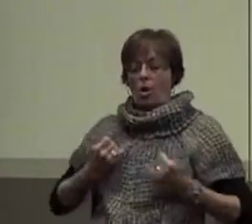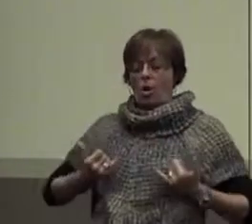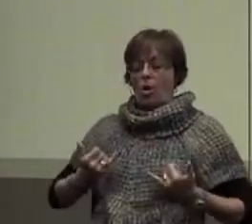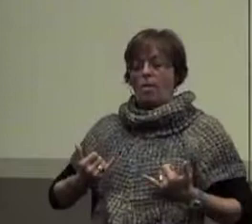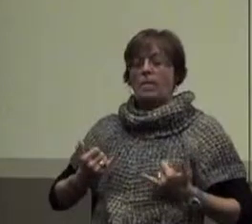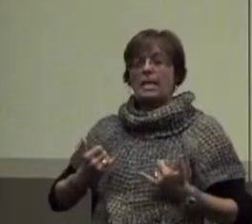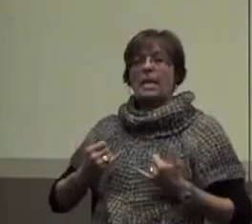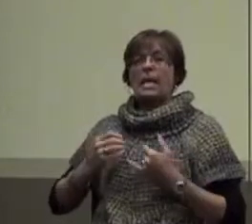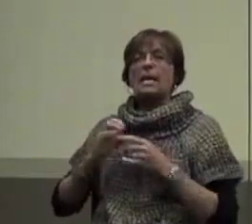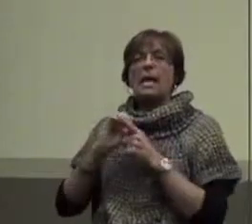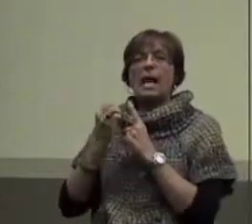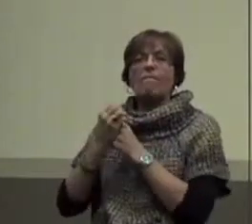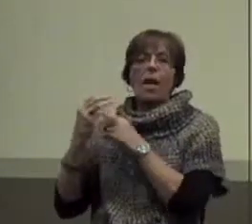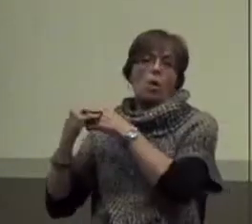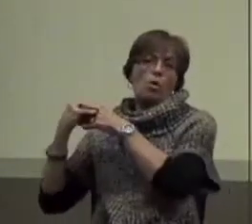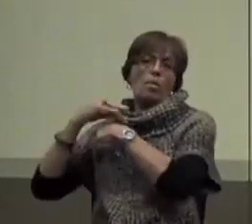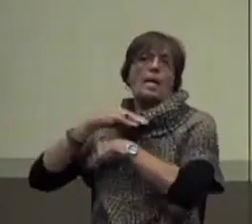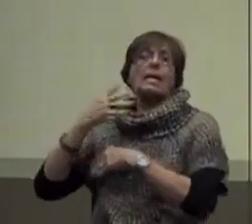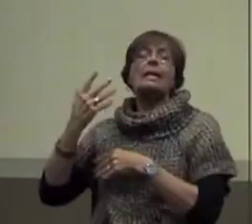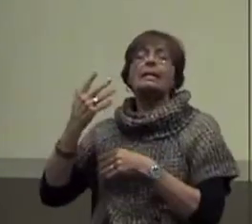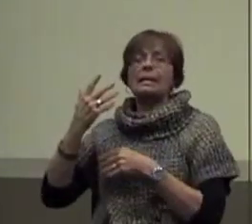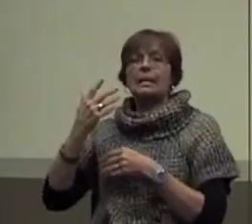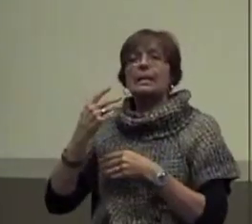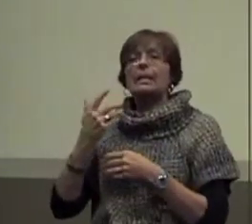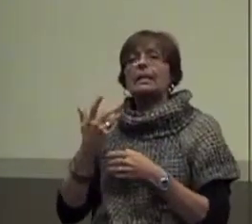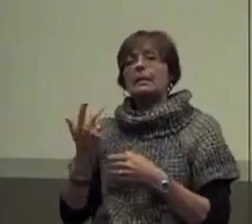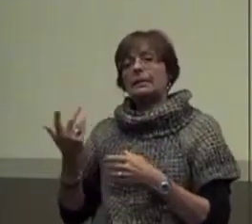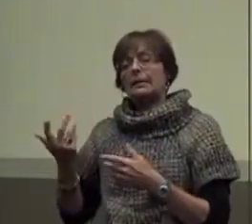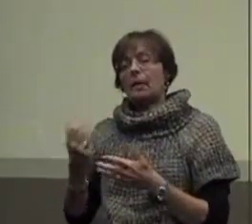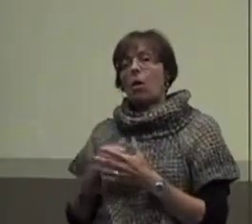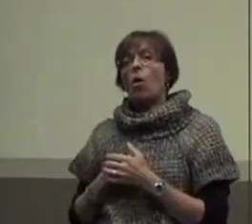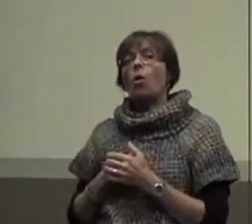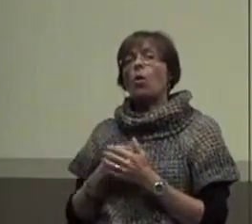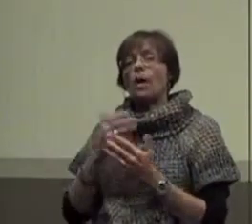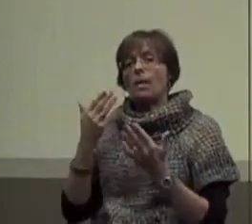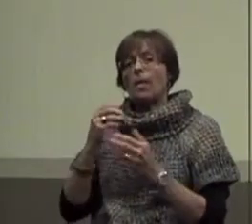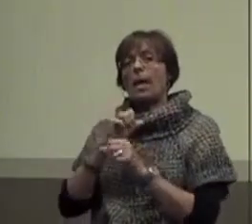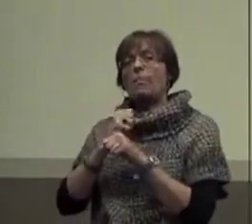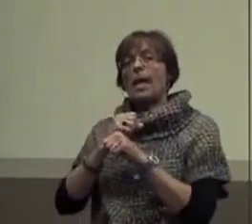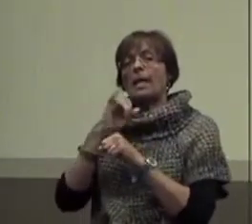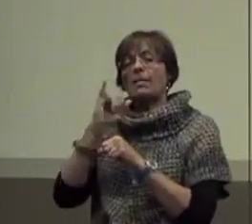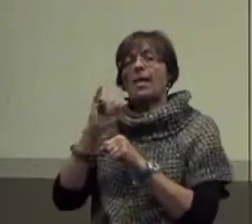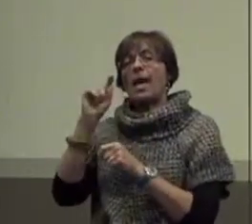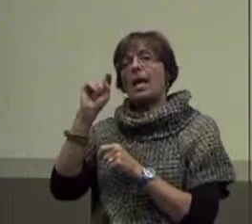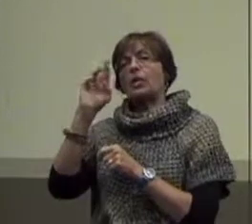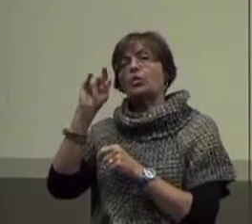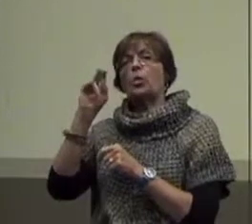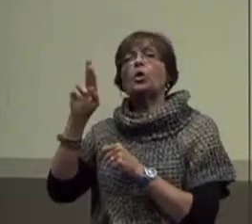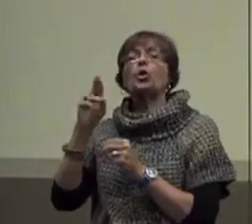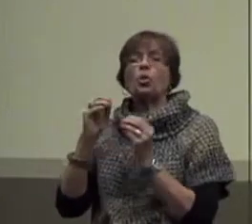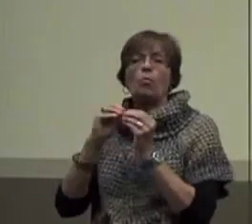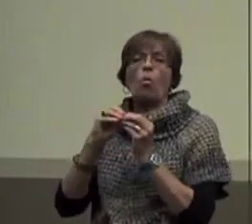And so they may actually that trigger more soon.